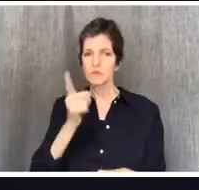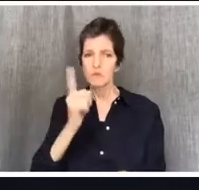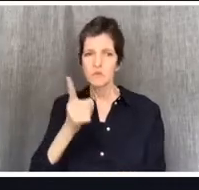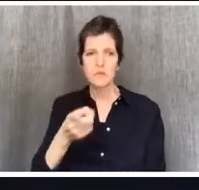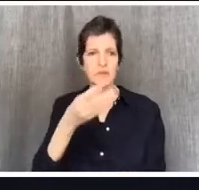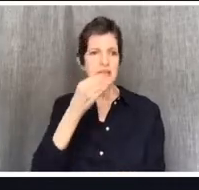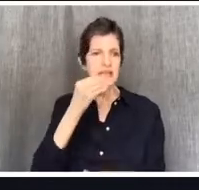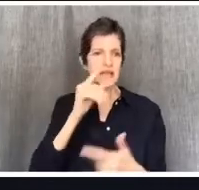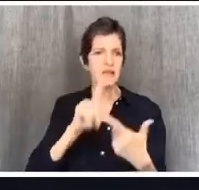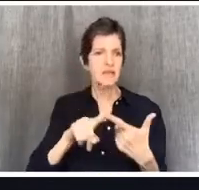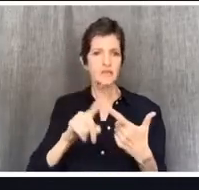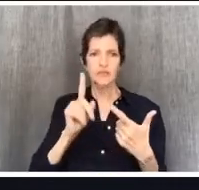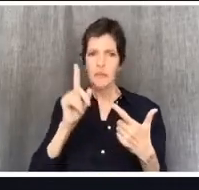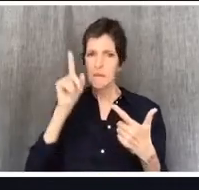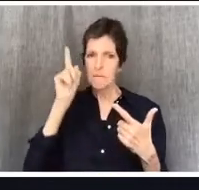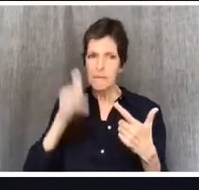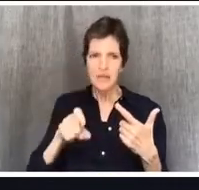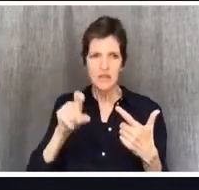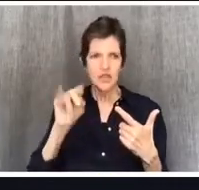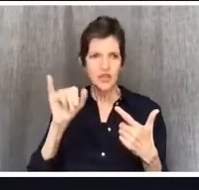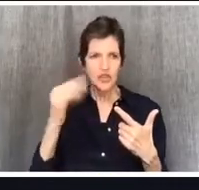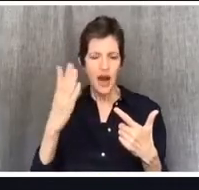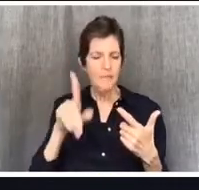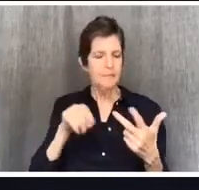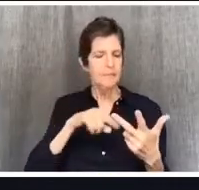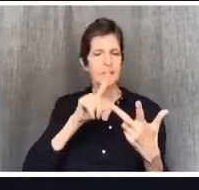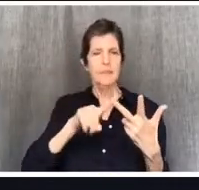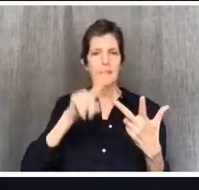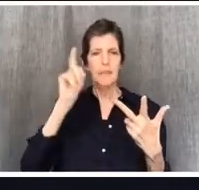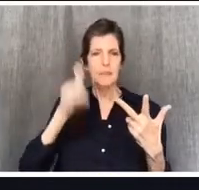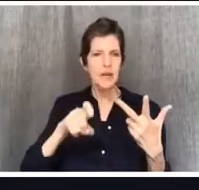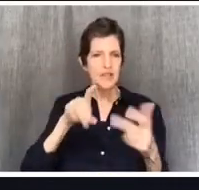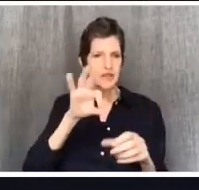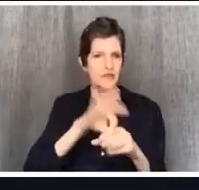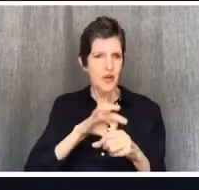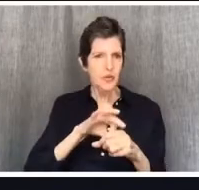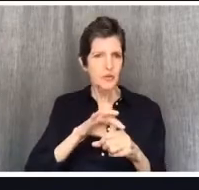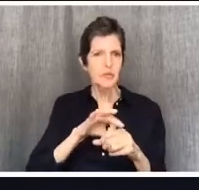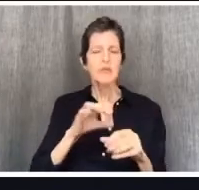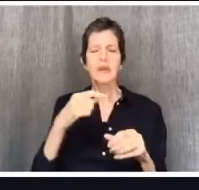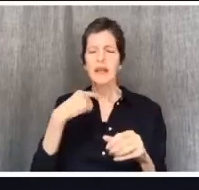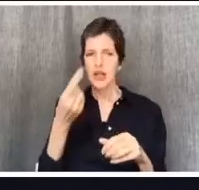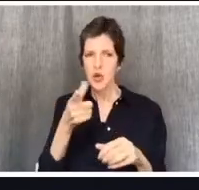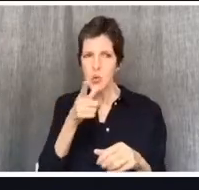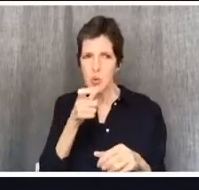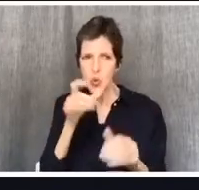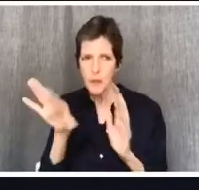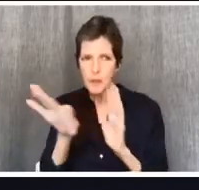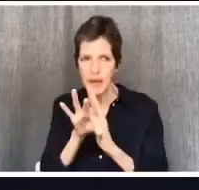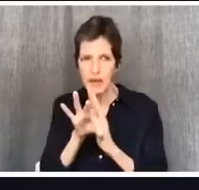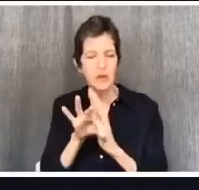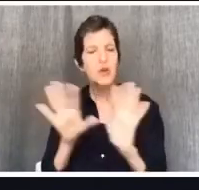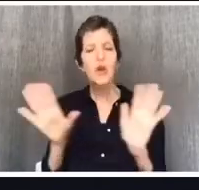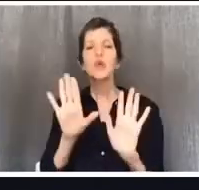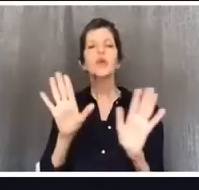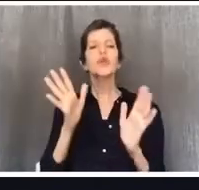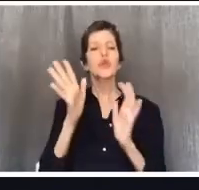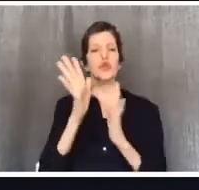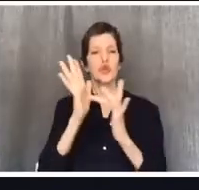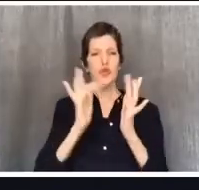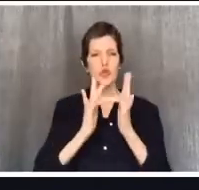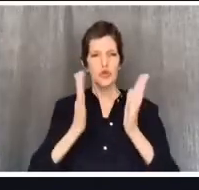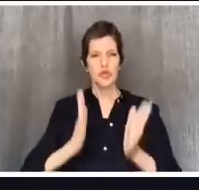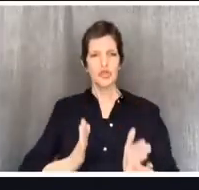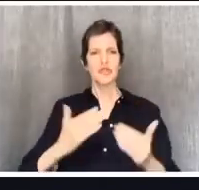their vocation must be. They're not told how they have to vote. Instead, there is a wide range of different beliefs